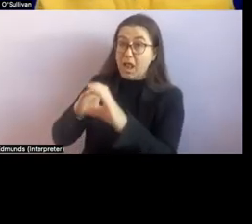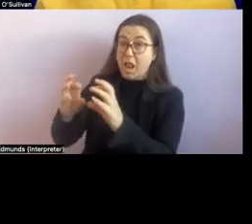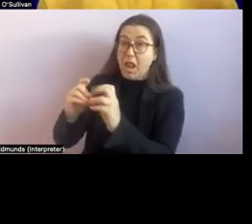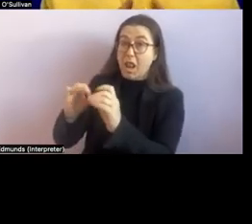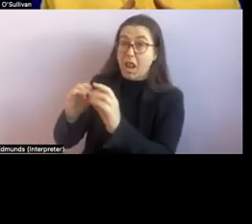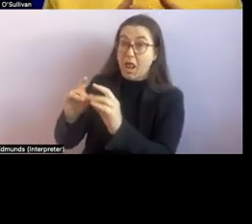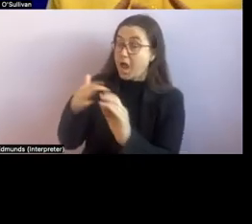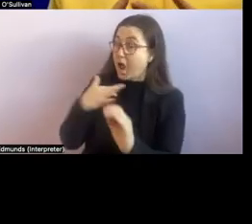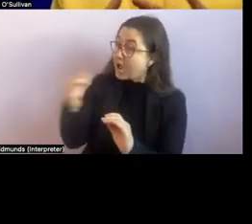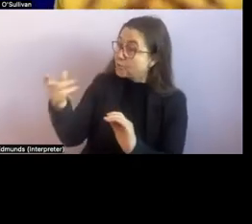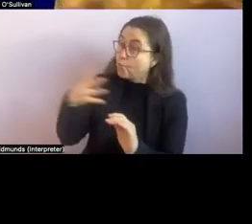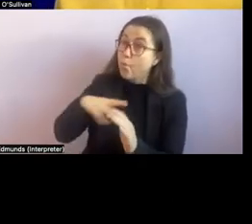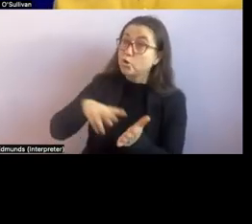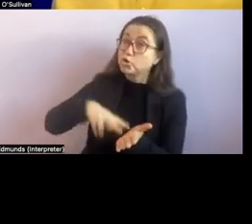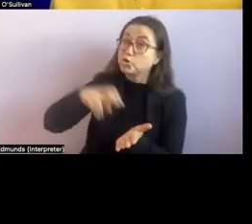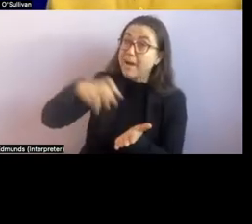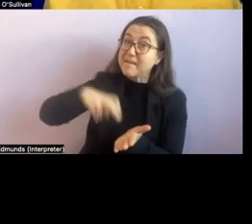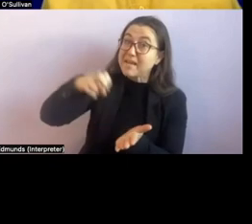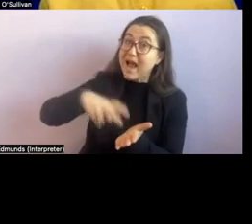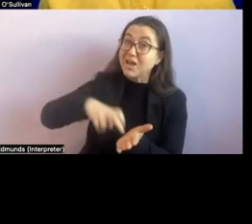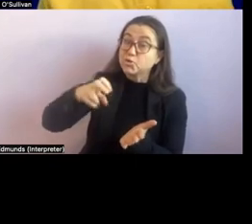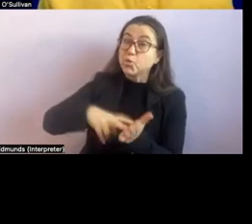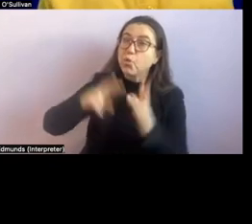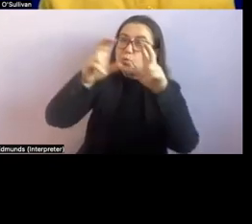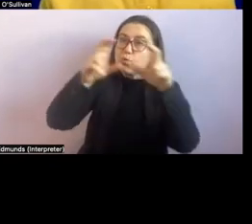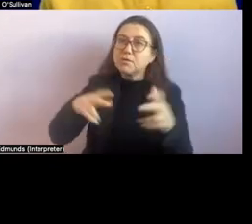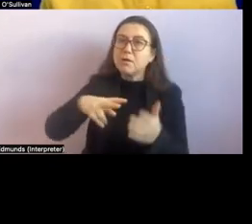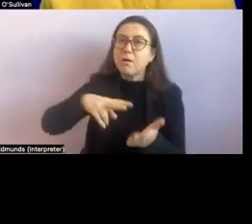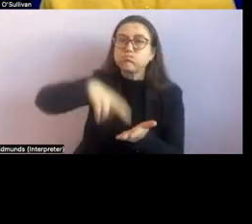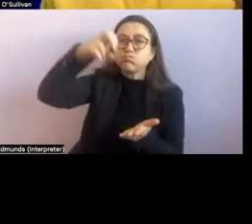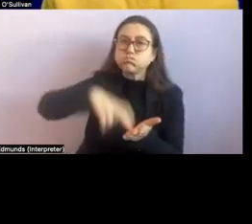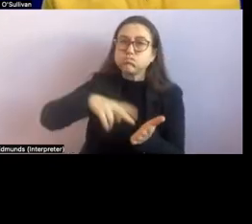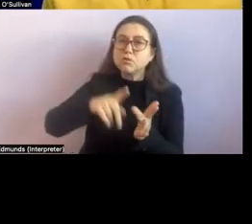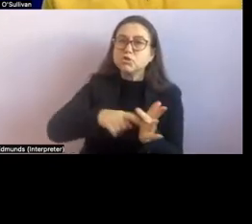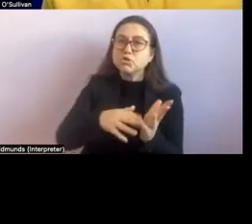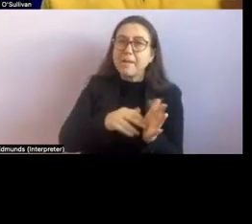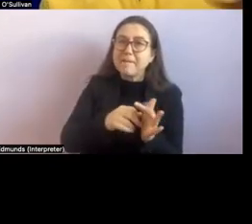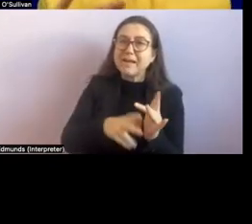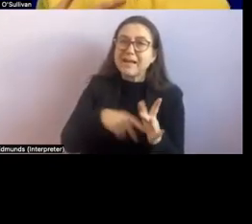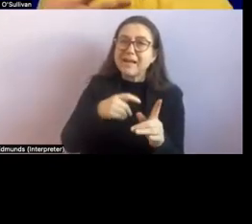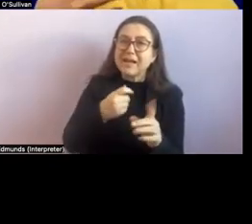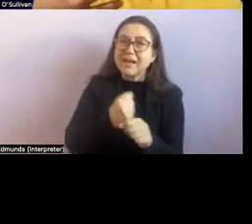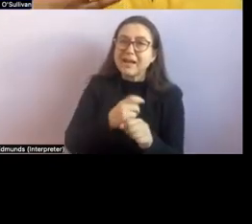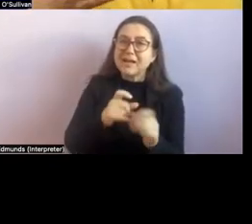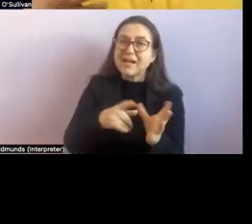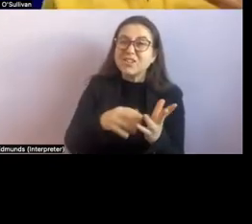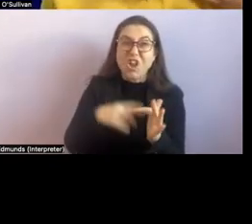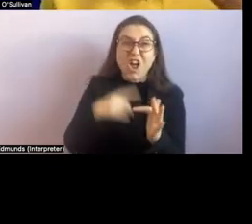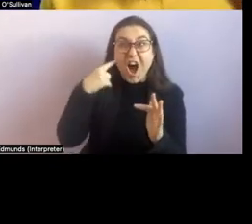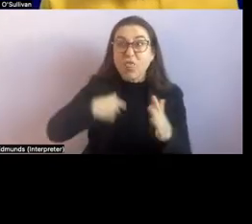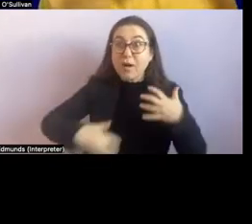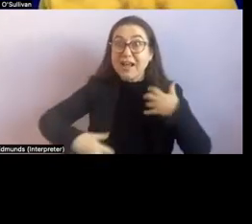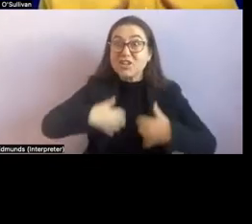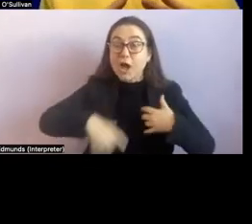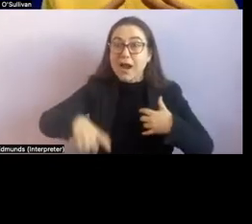jumping castle thinking that this would be um like exciting because he could fall and it would be fun to fall it